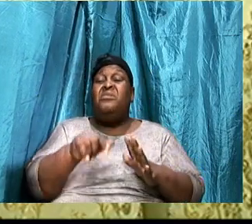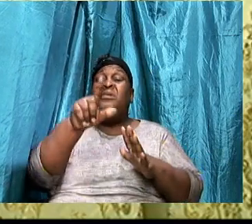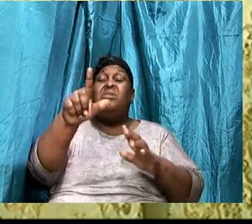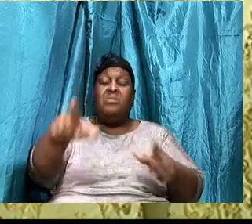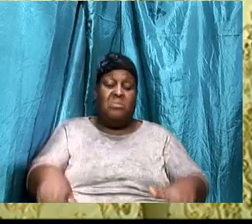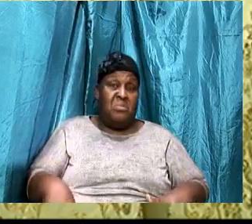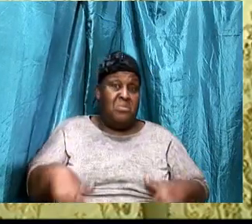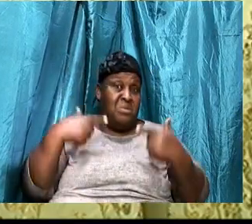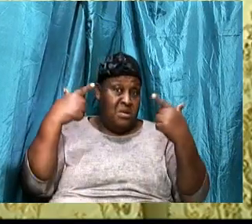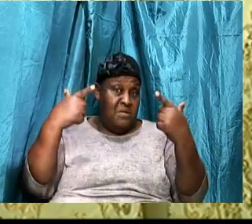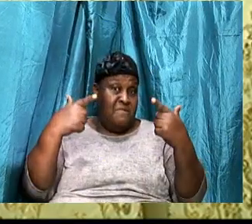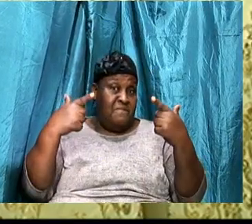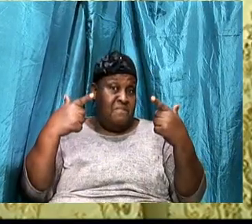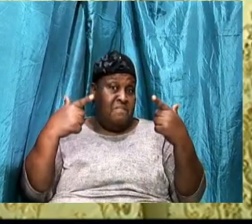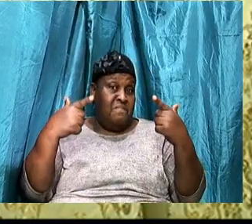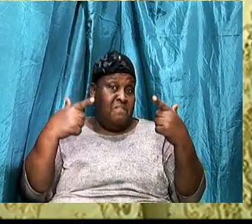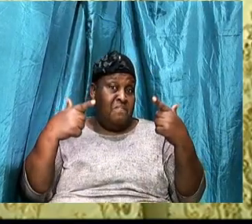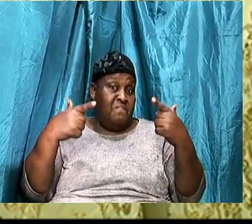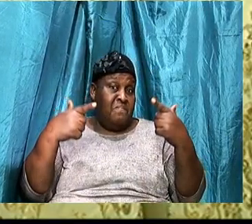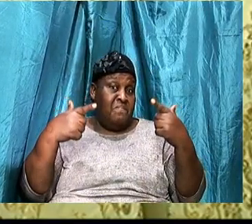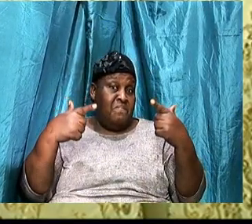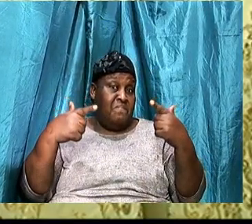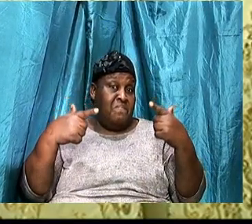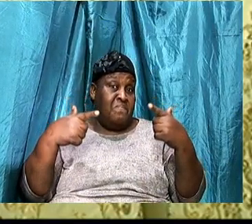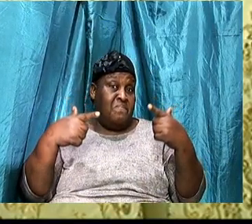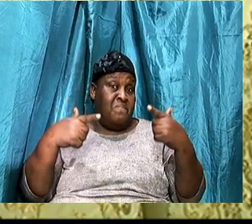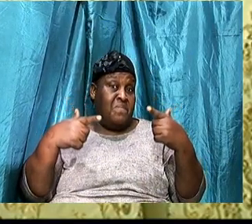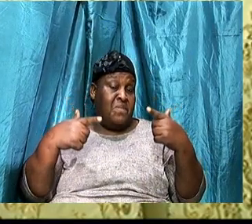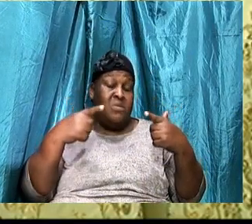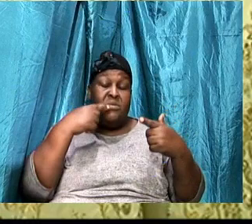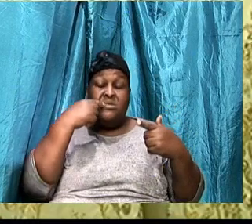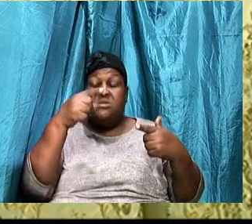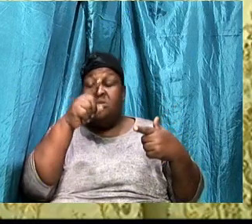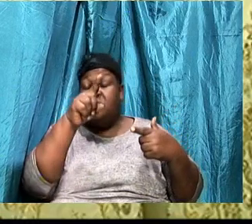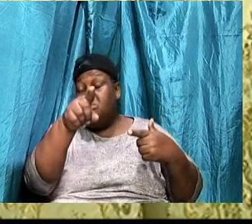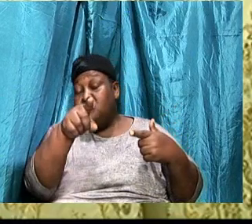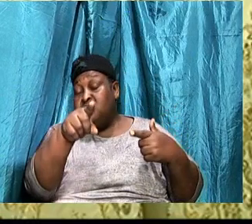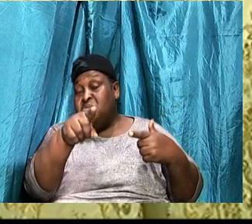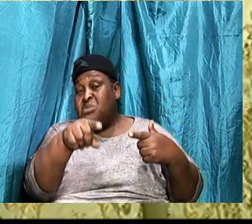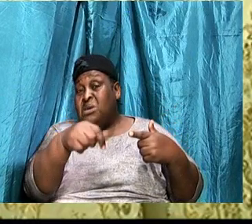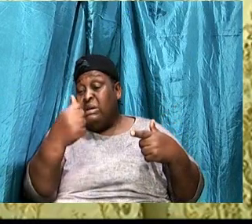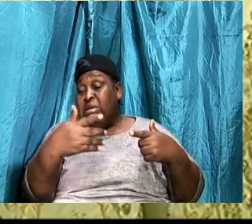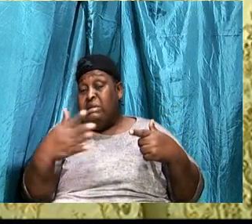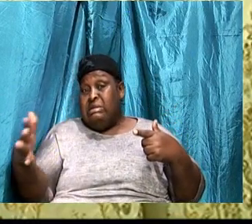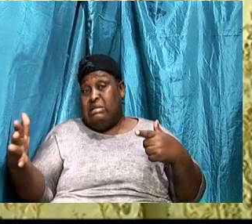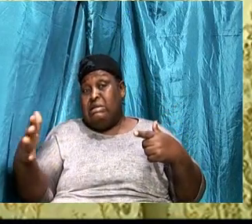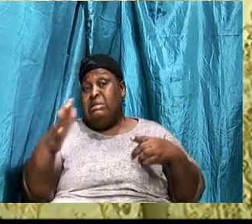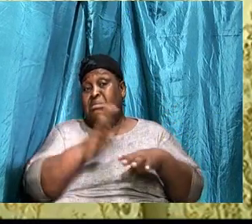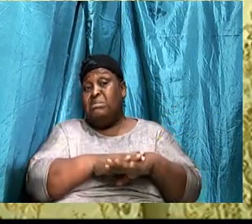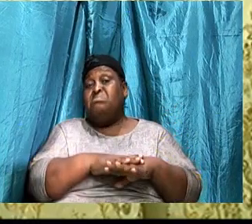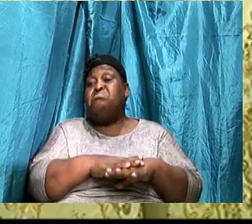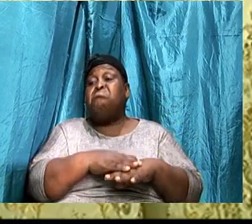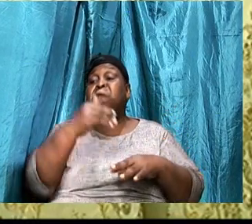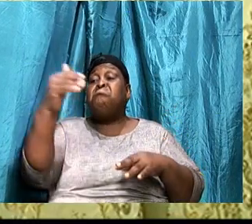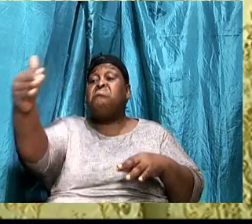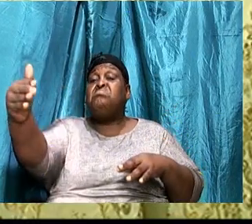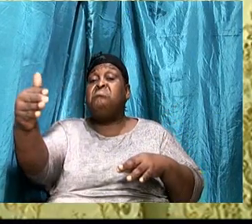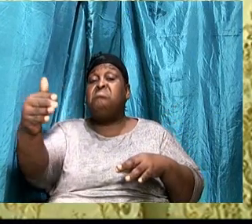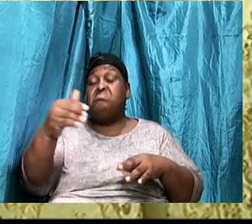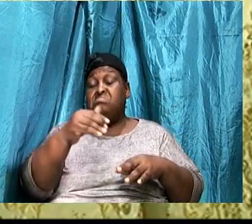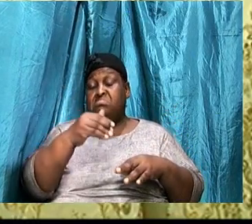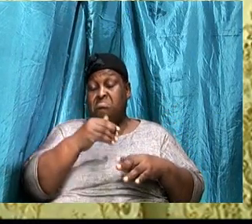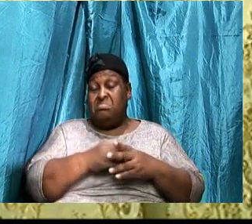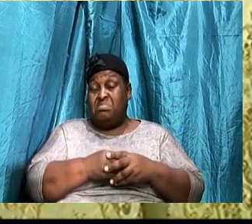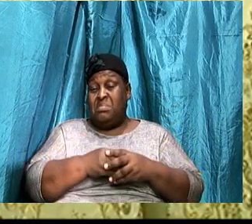will say to you anything on the other side is the enemy. Last week we said that anything that is